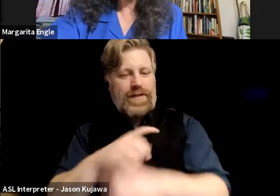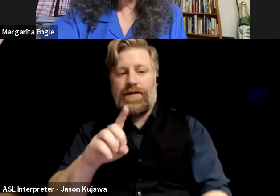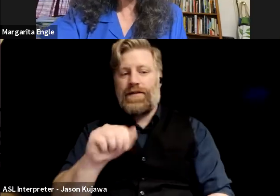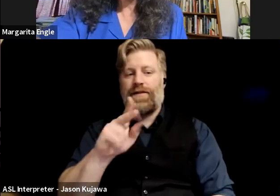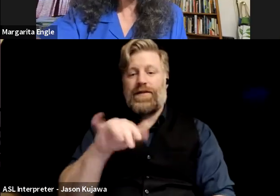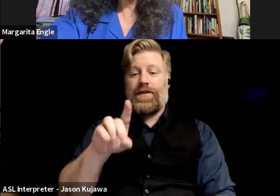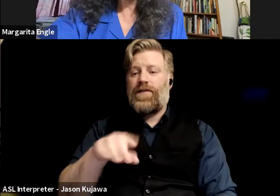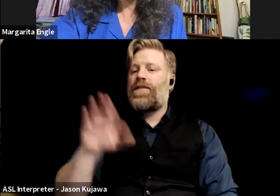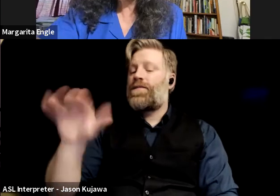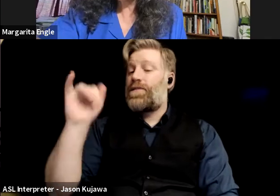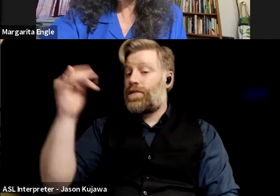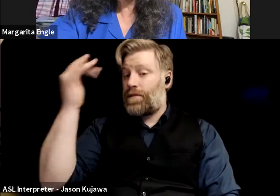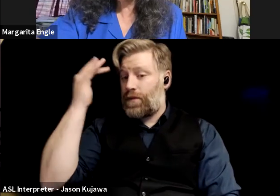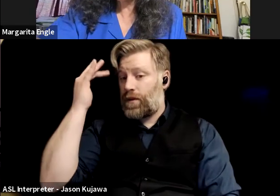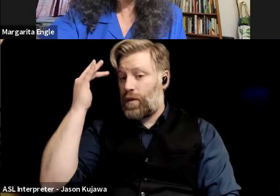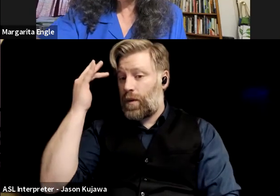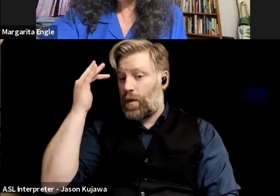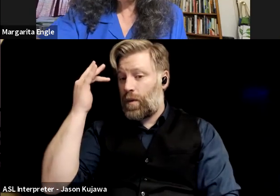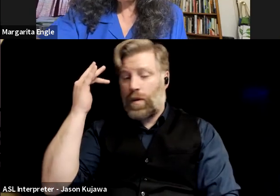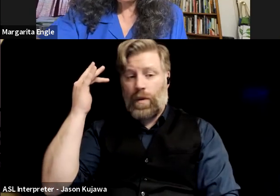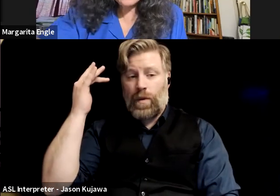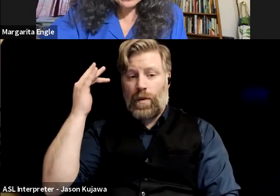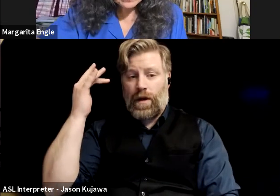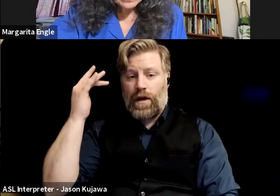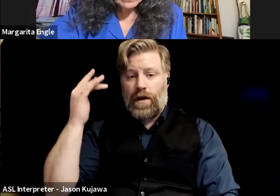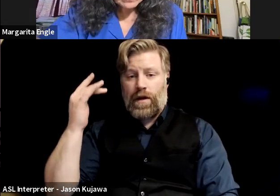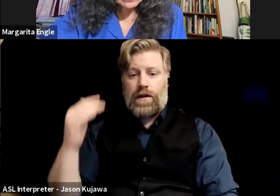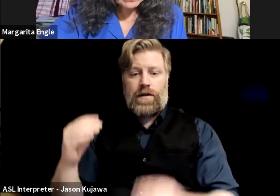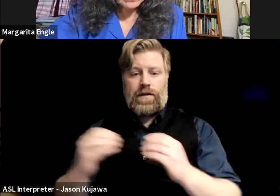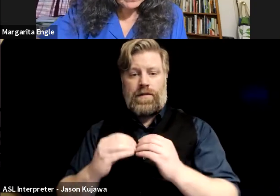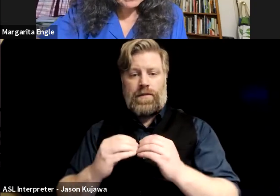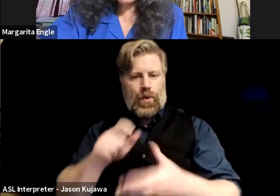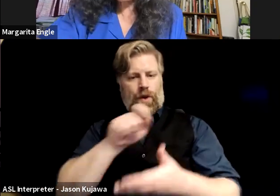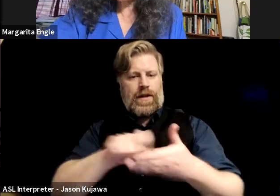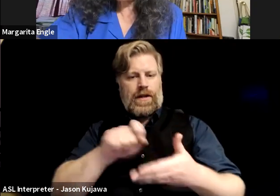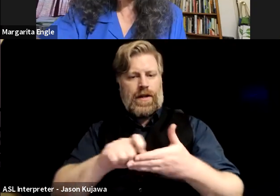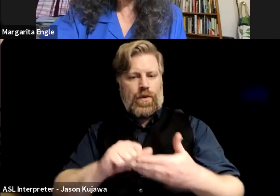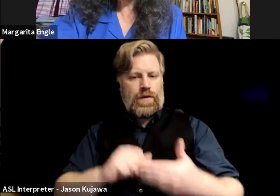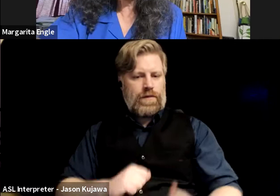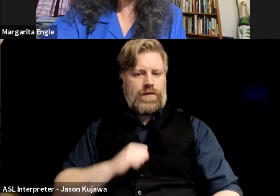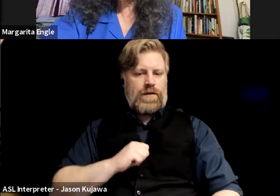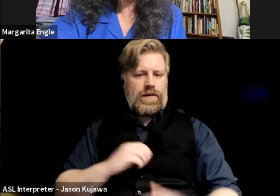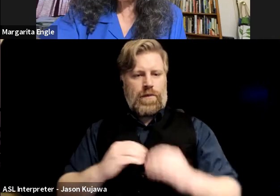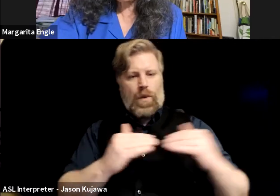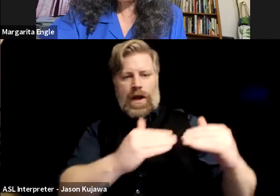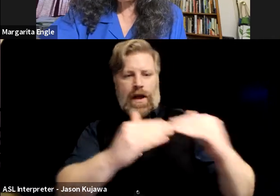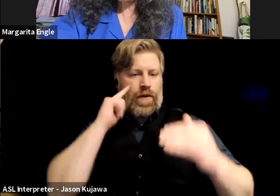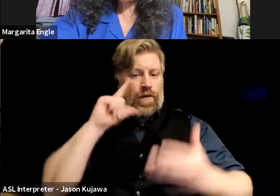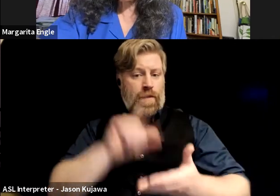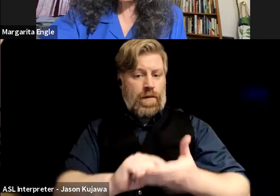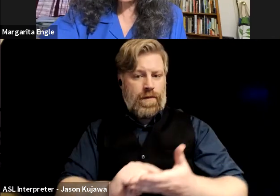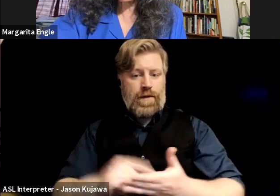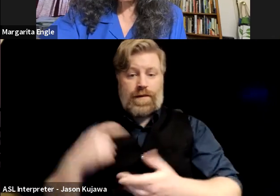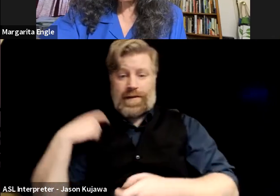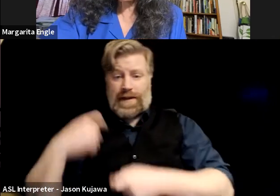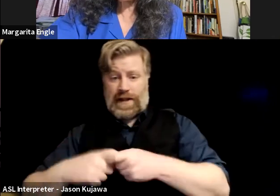that's why, you know, greater, um, literary dignity, greater equity in publishing, you know, Latinx people make up 18 percent of the